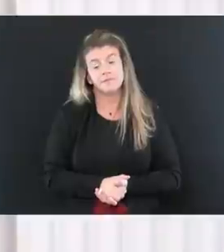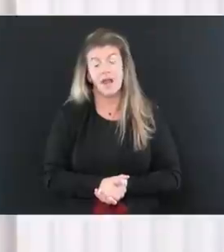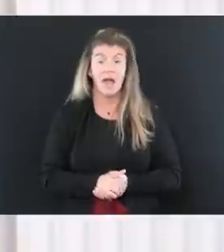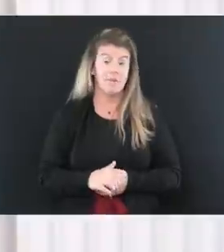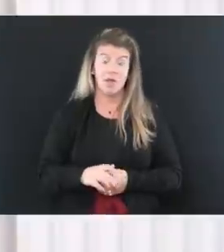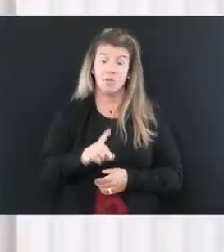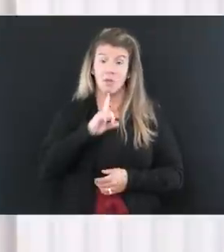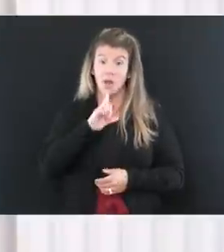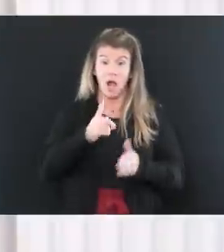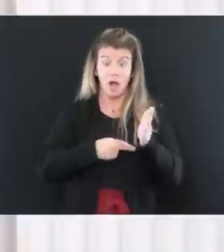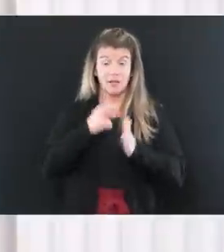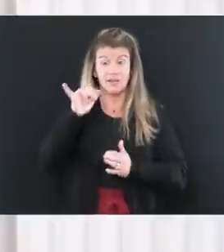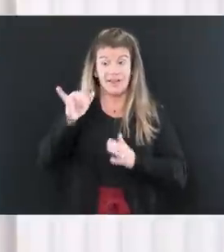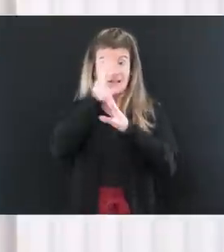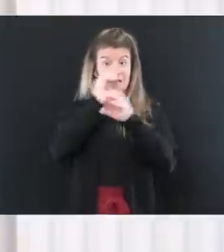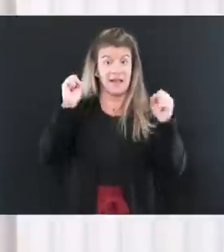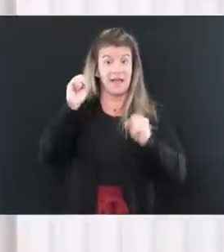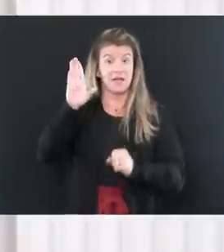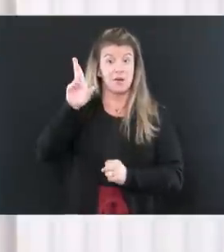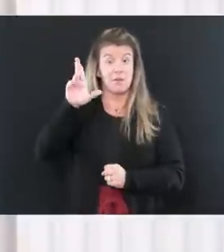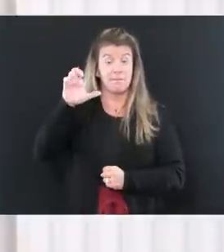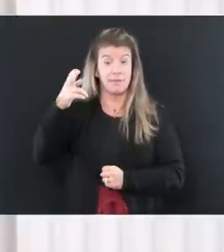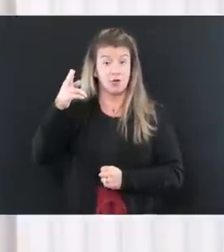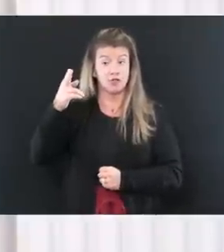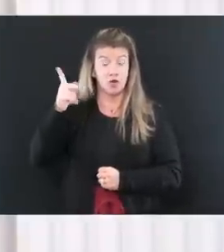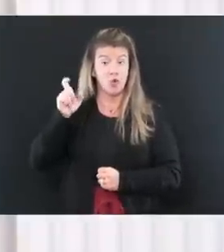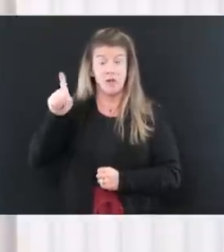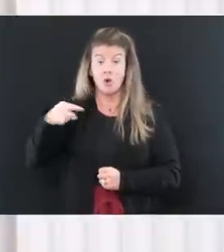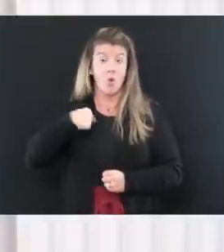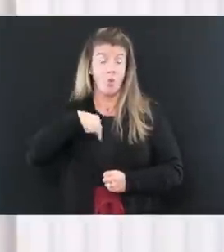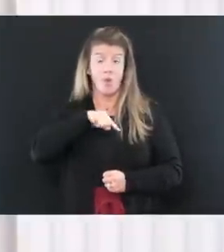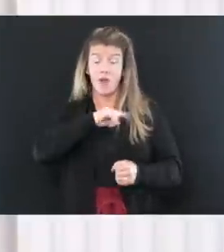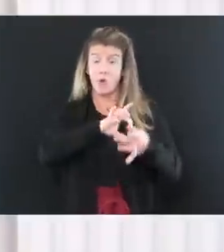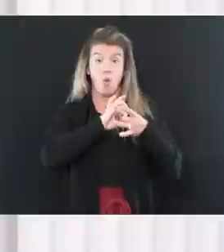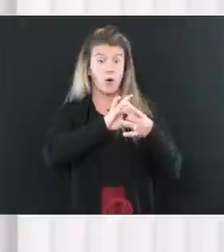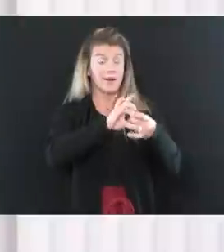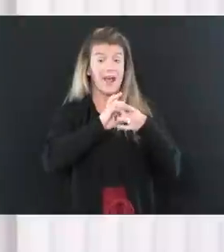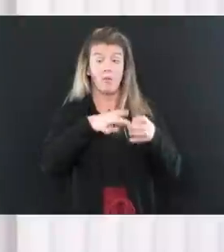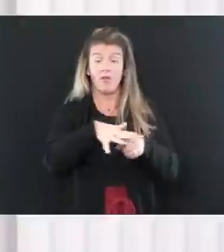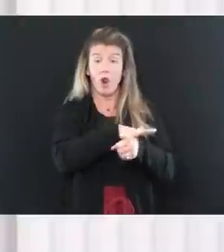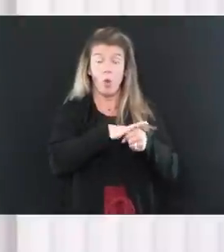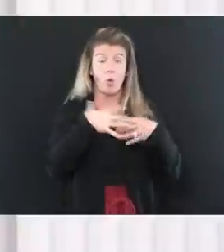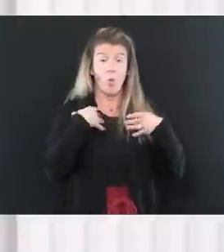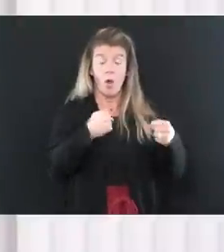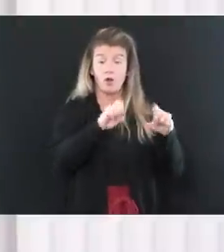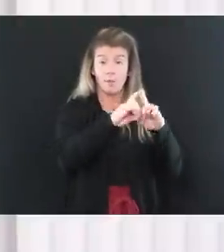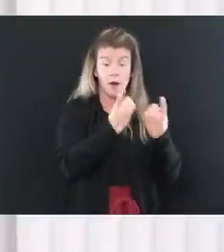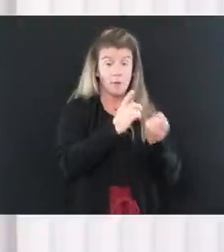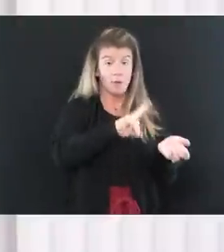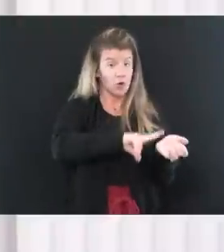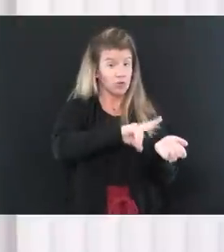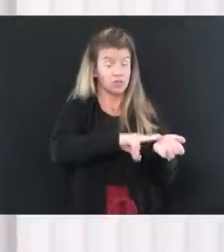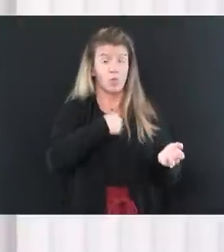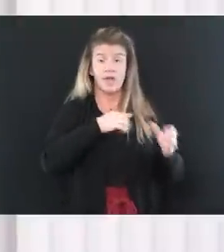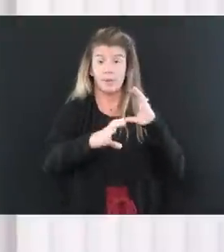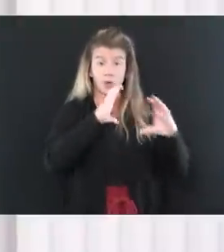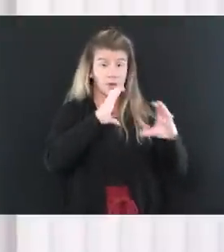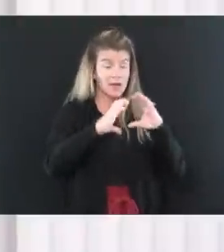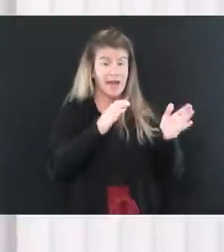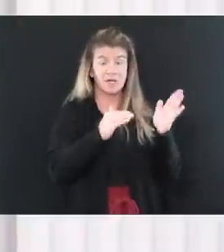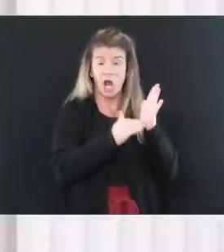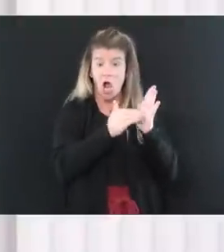Birch question. We coordinate with nurses where we can with our local health departments and have a lot of, a lot of communication with them.